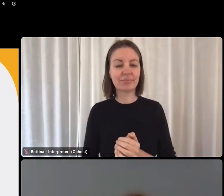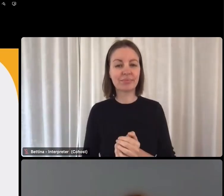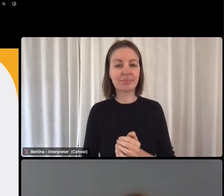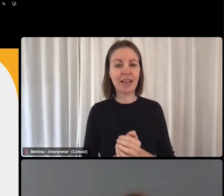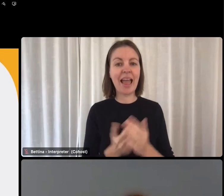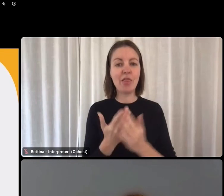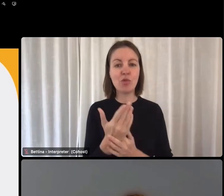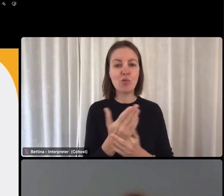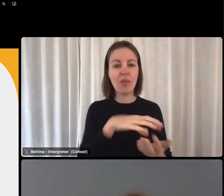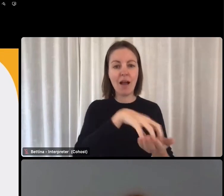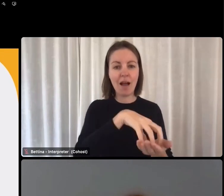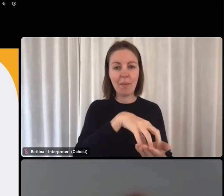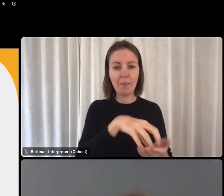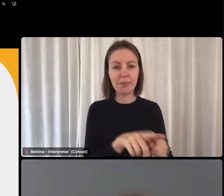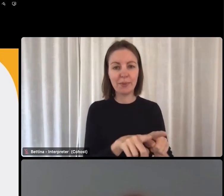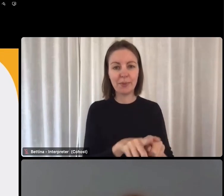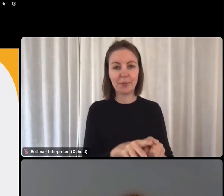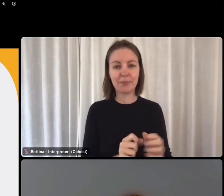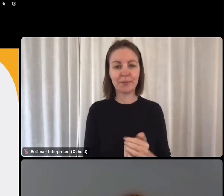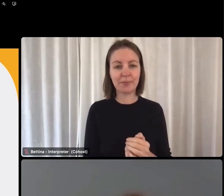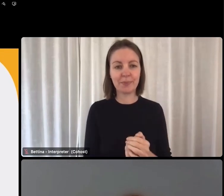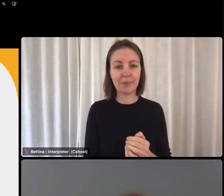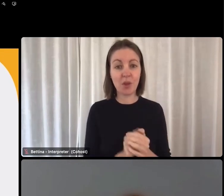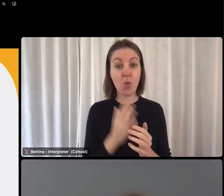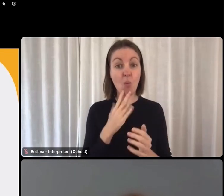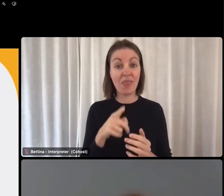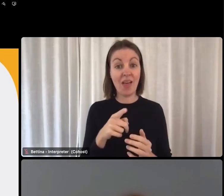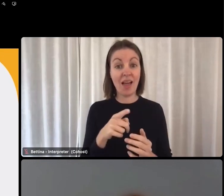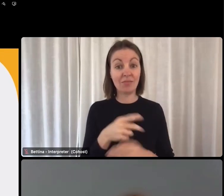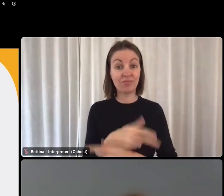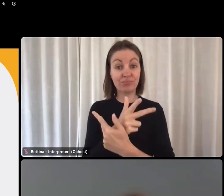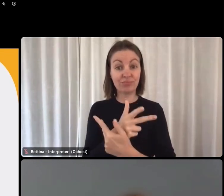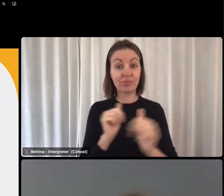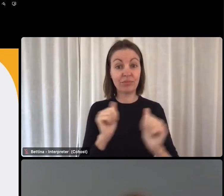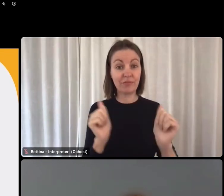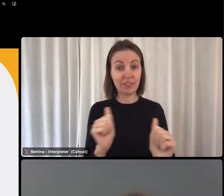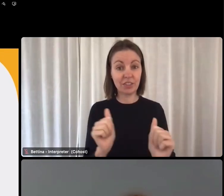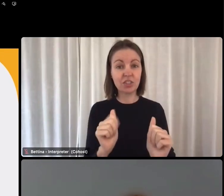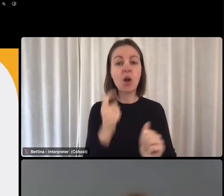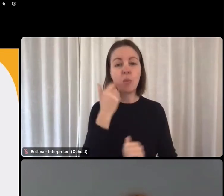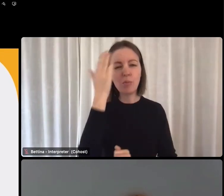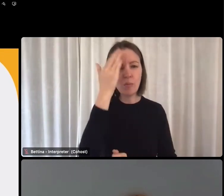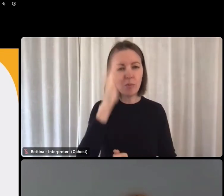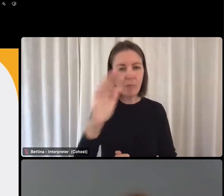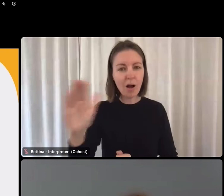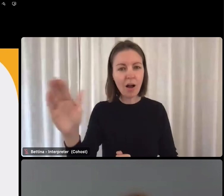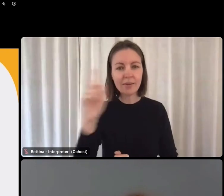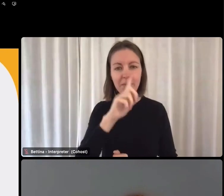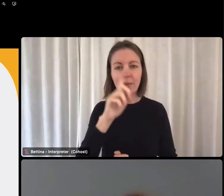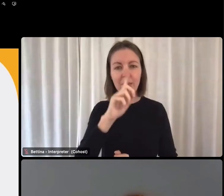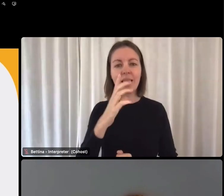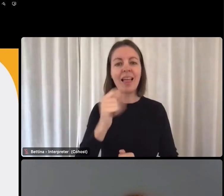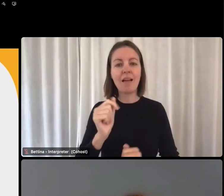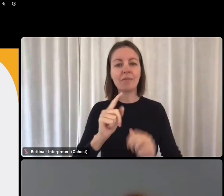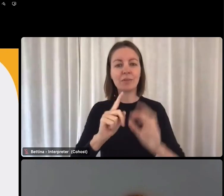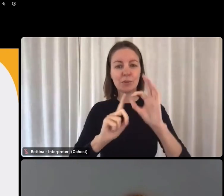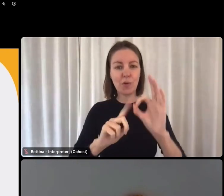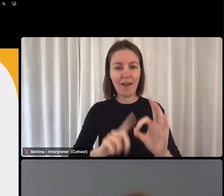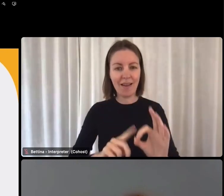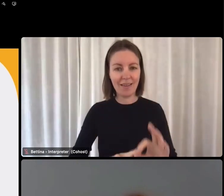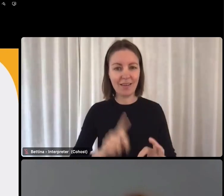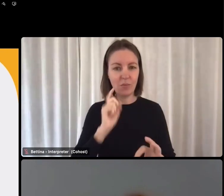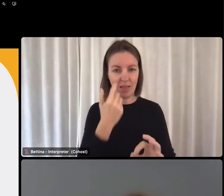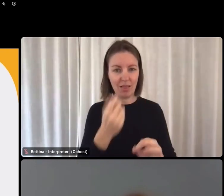the engagement hub as well. And upon completion of this webinar, I'm also going to remind people that there's a short survey that's going to pop up on your